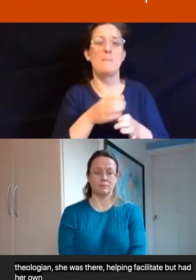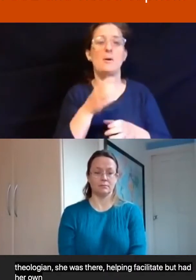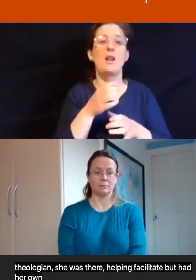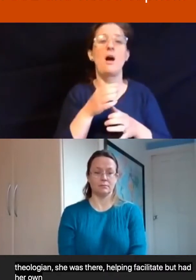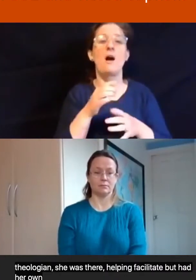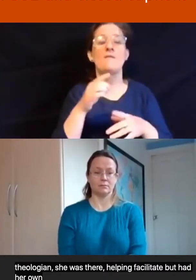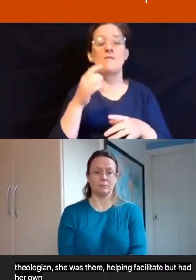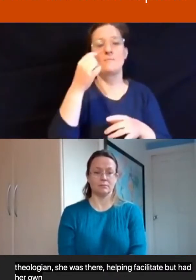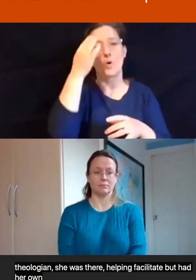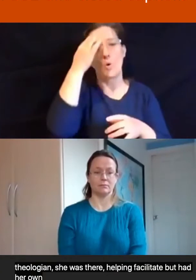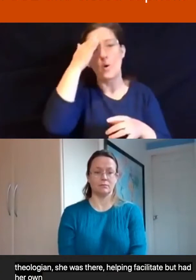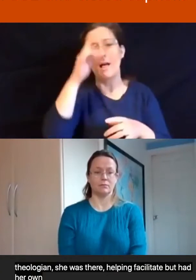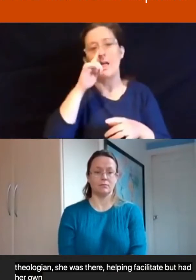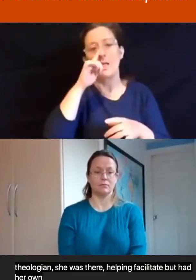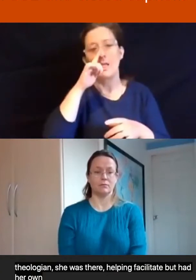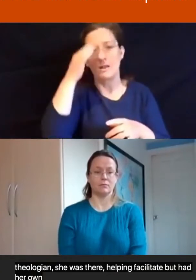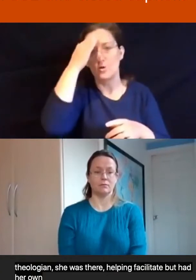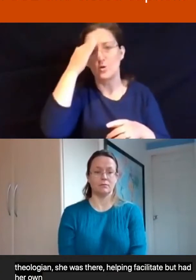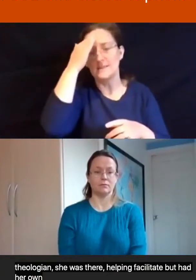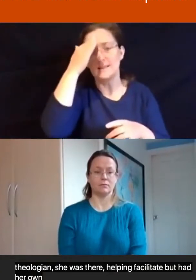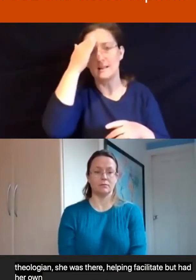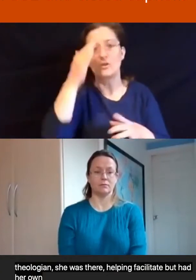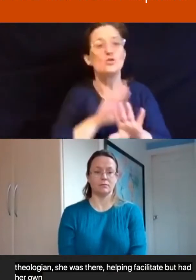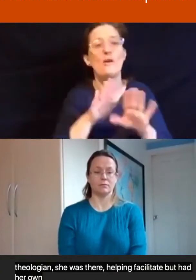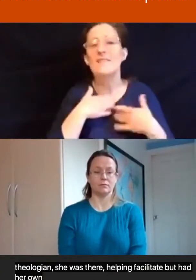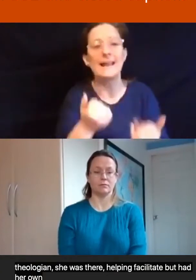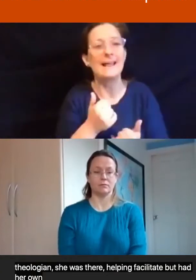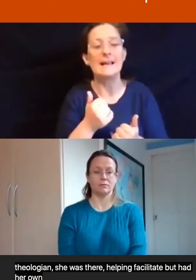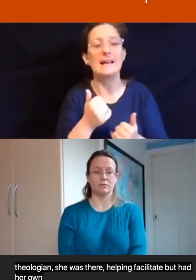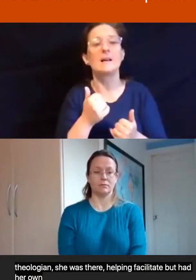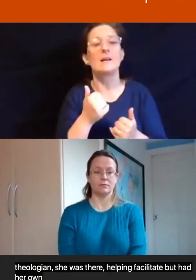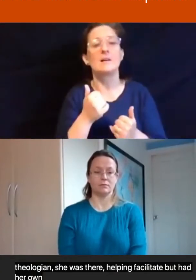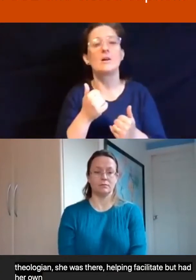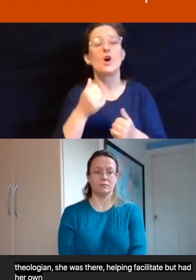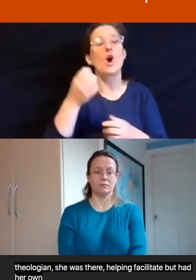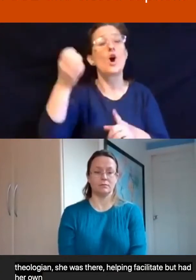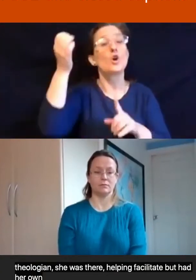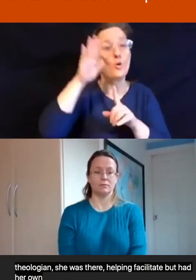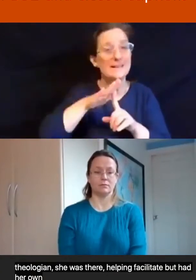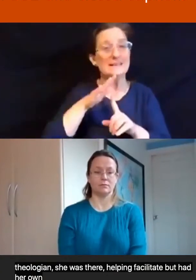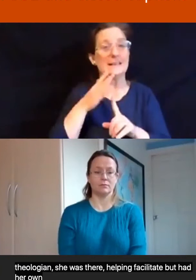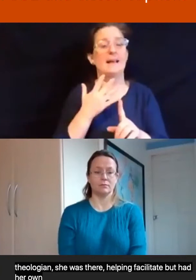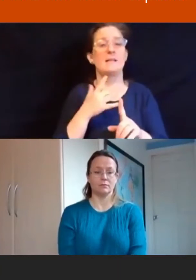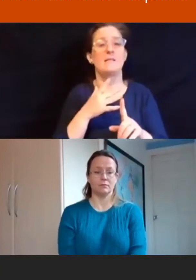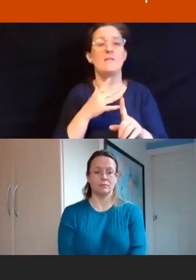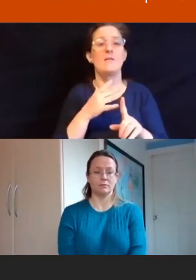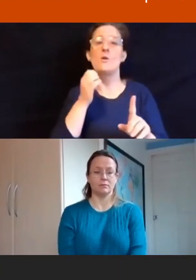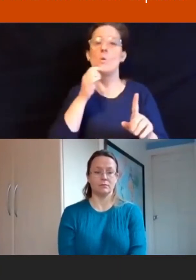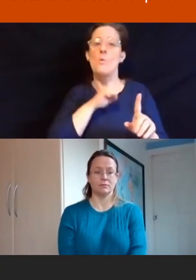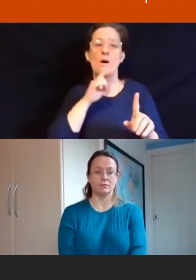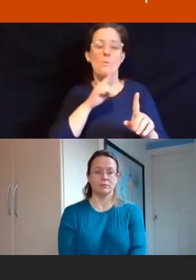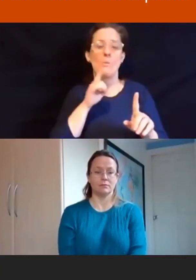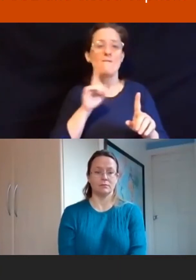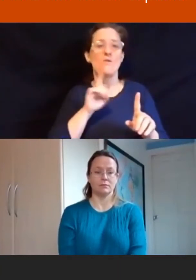anointing, not for healing, but anointing for prophetic presence